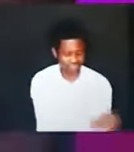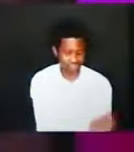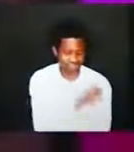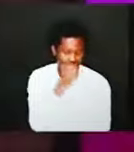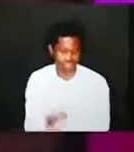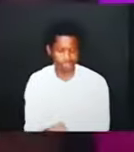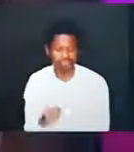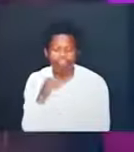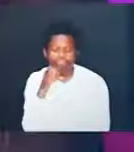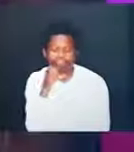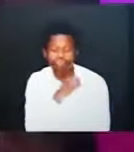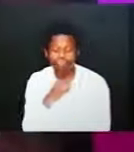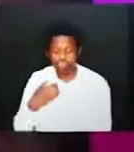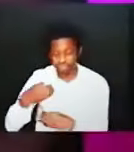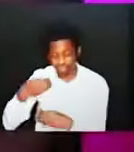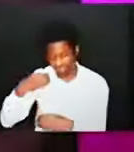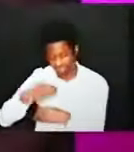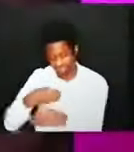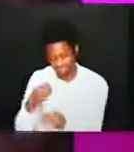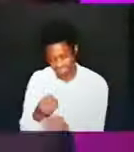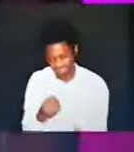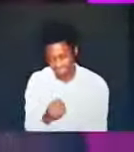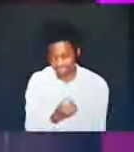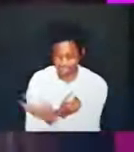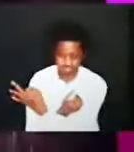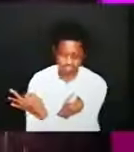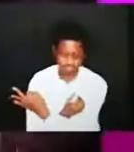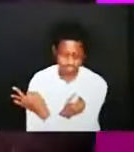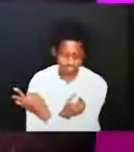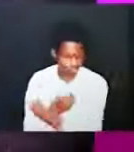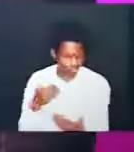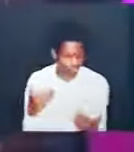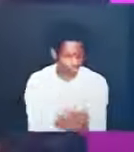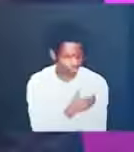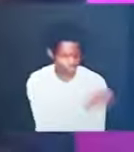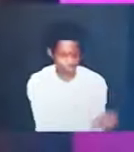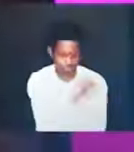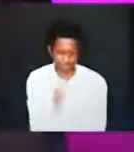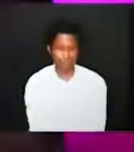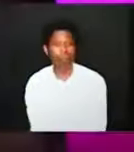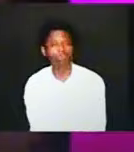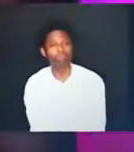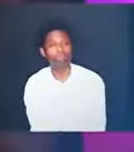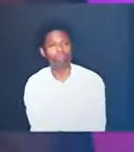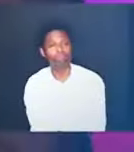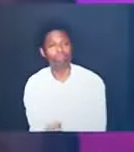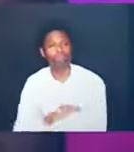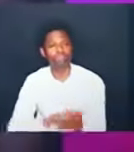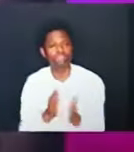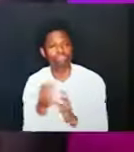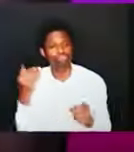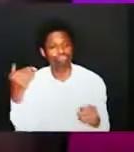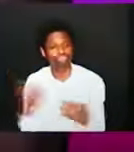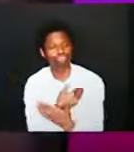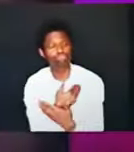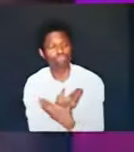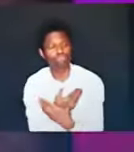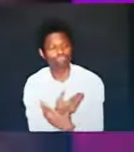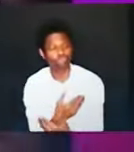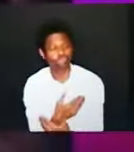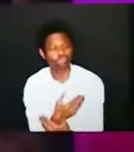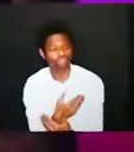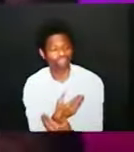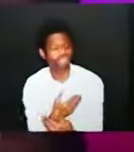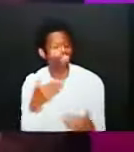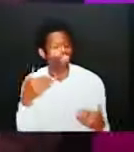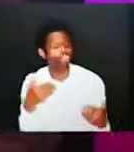the old is gone the new is here the new creation is a person